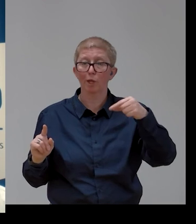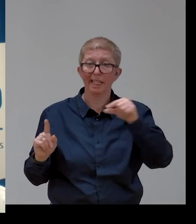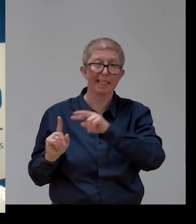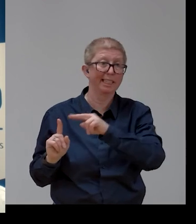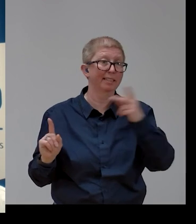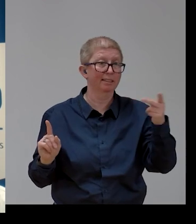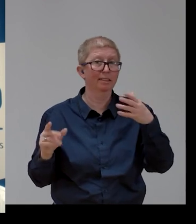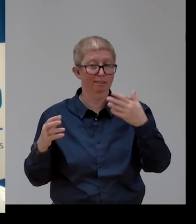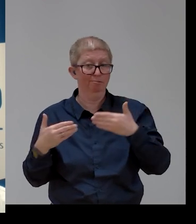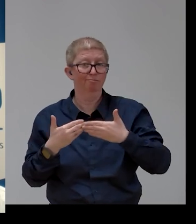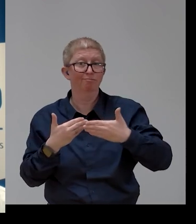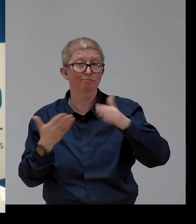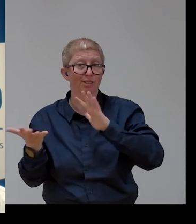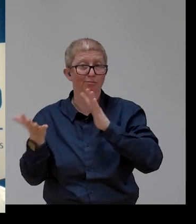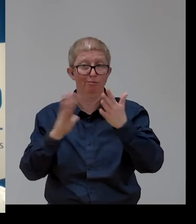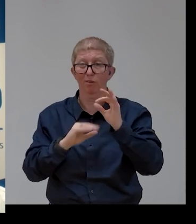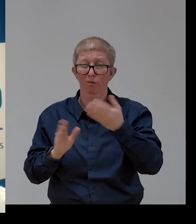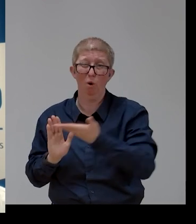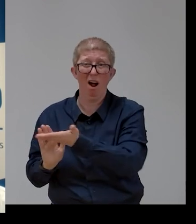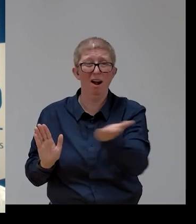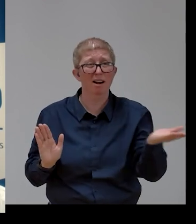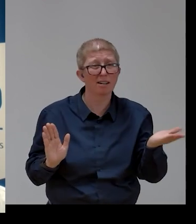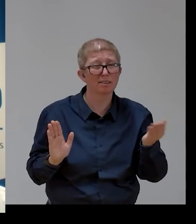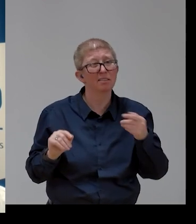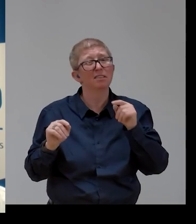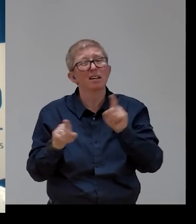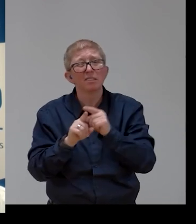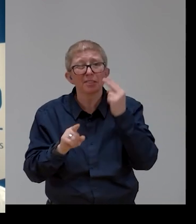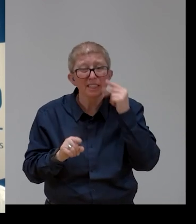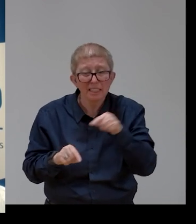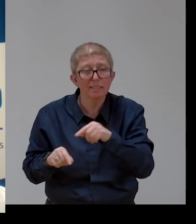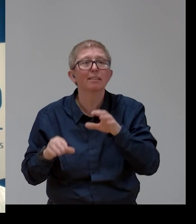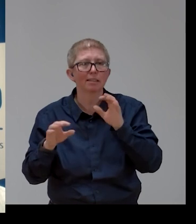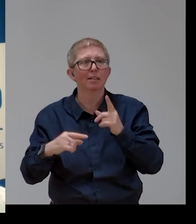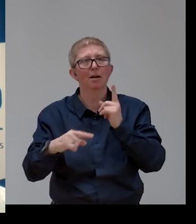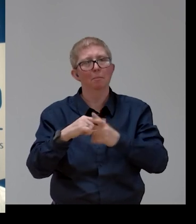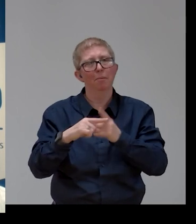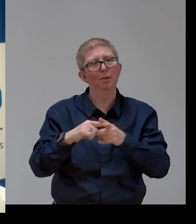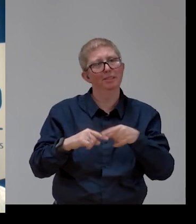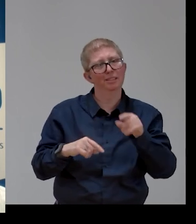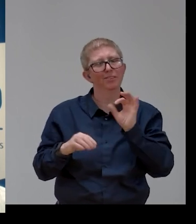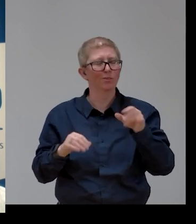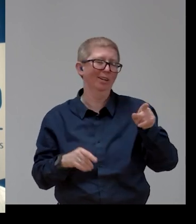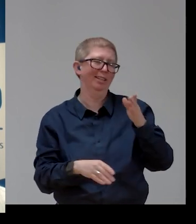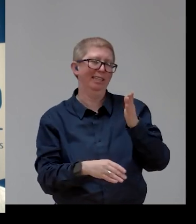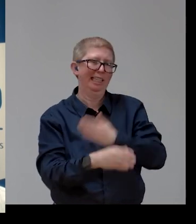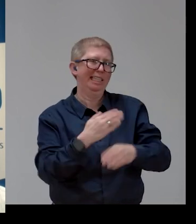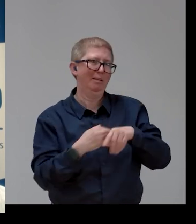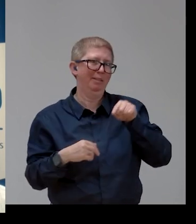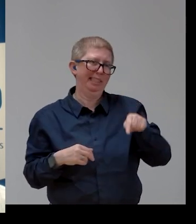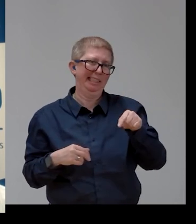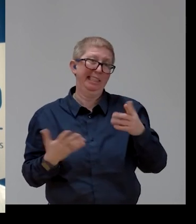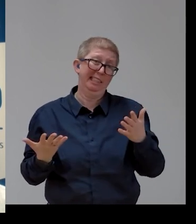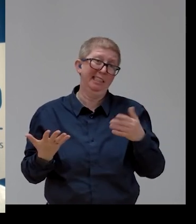But we really need to work significantly on making sure that they're also an advantage for persons with disabilities, and that does require some thinking and some investment.